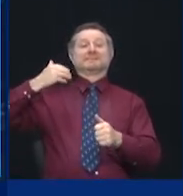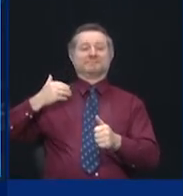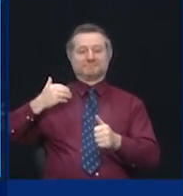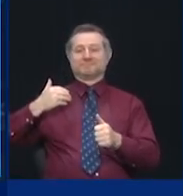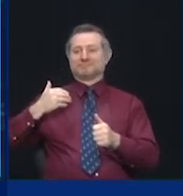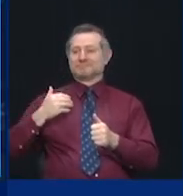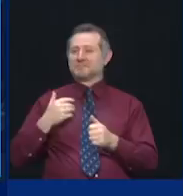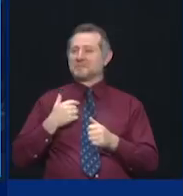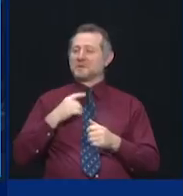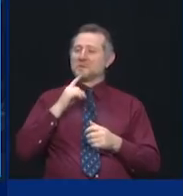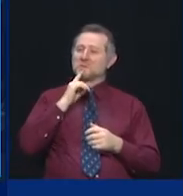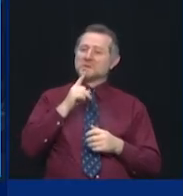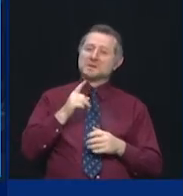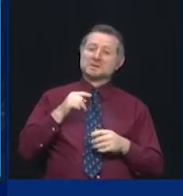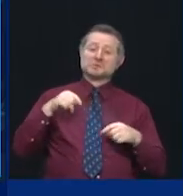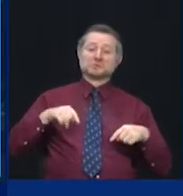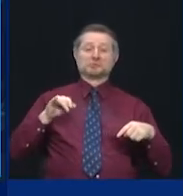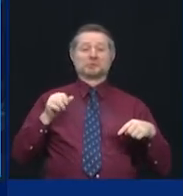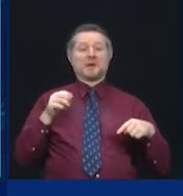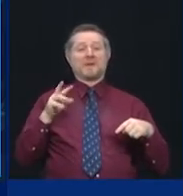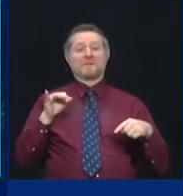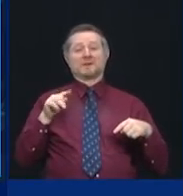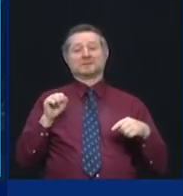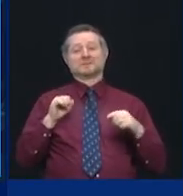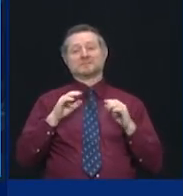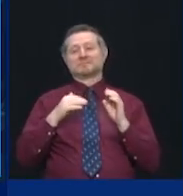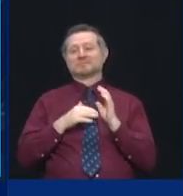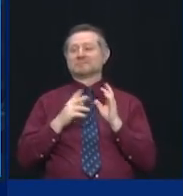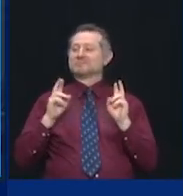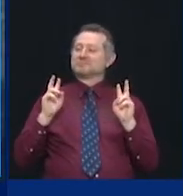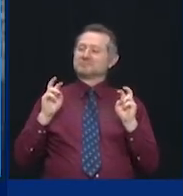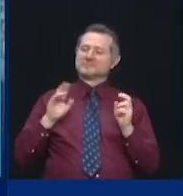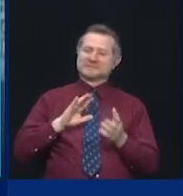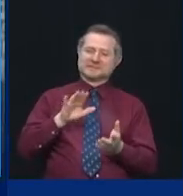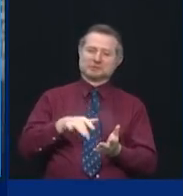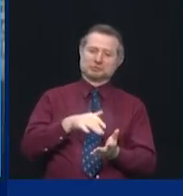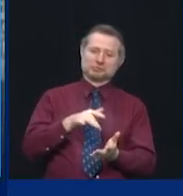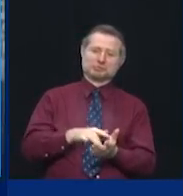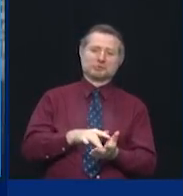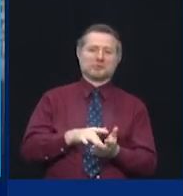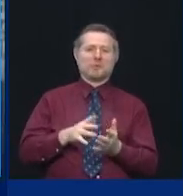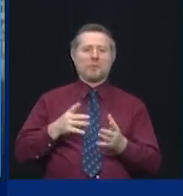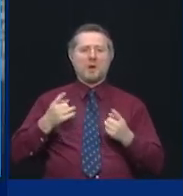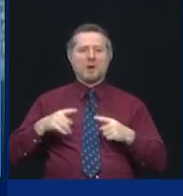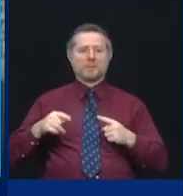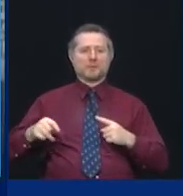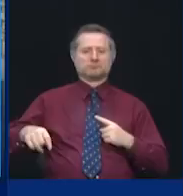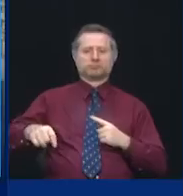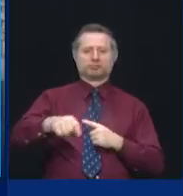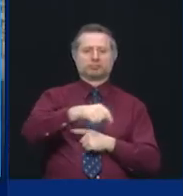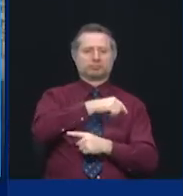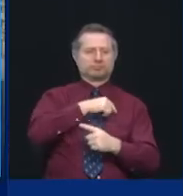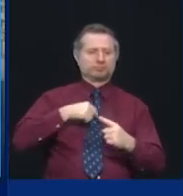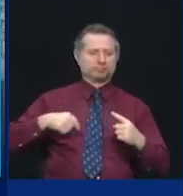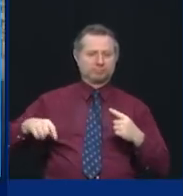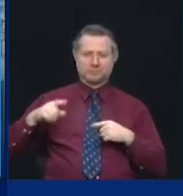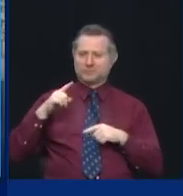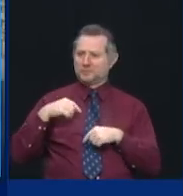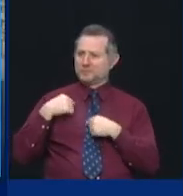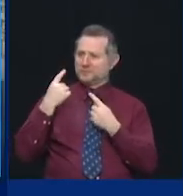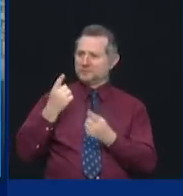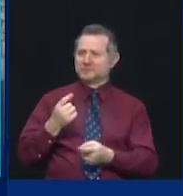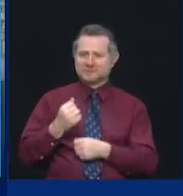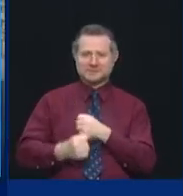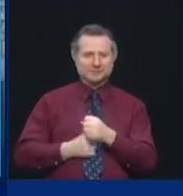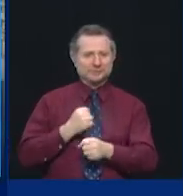Javits was at the heart of what happened over the past year. We came here at the